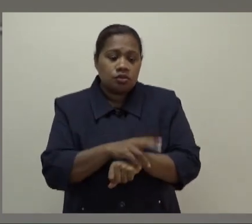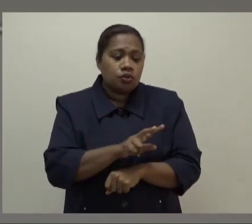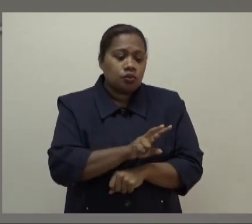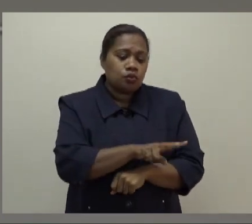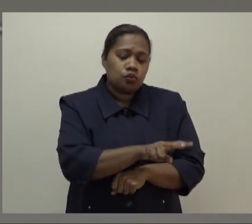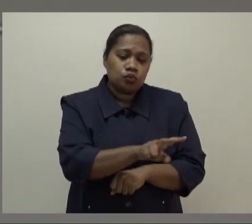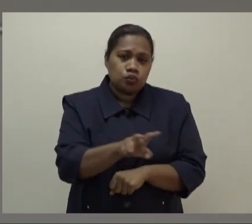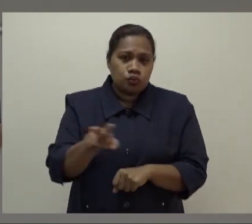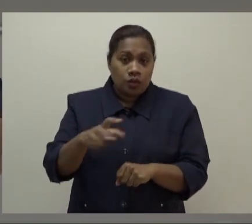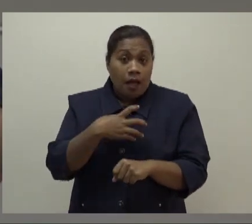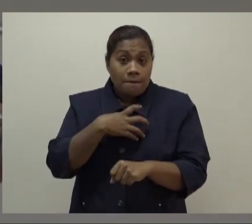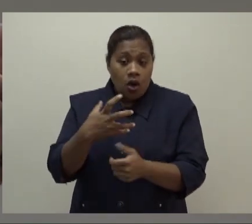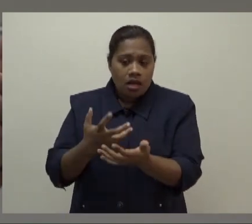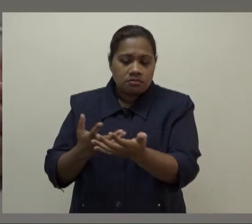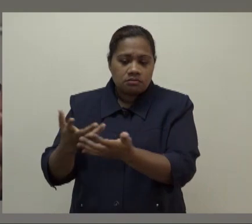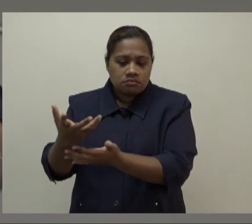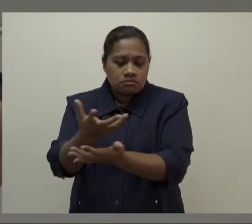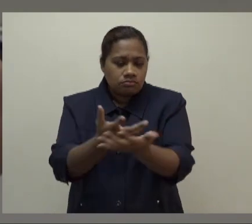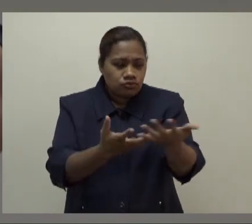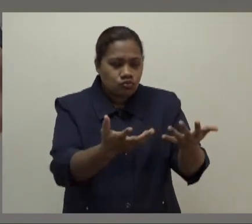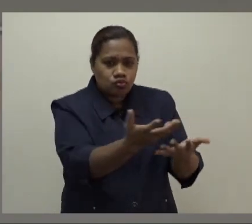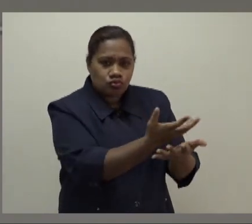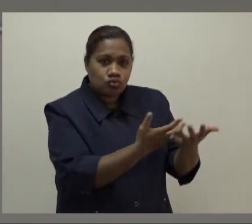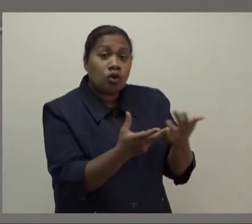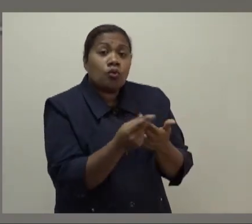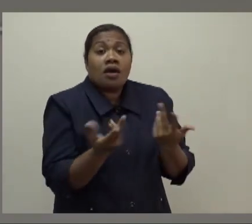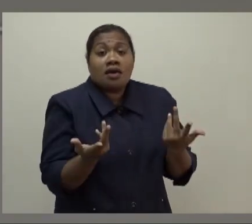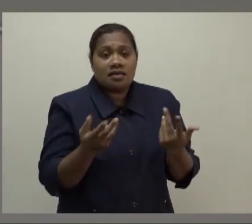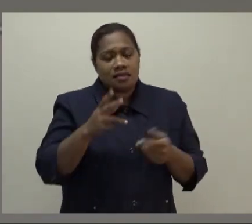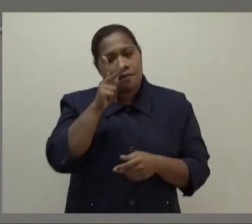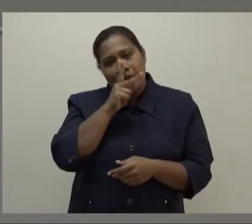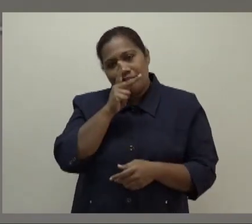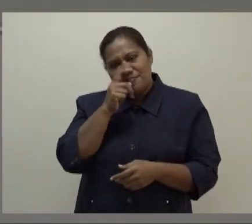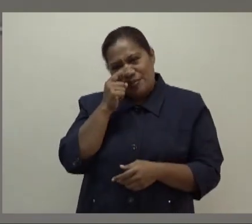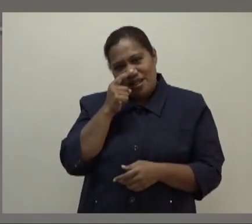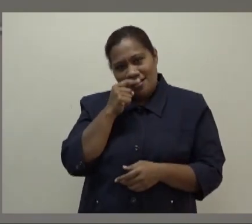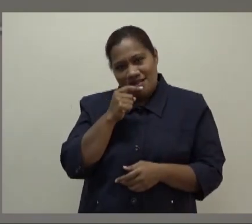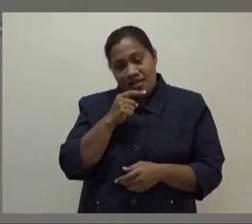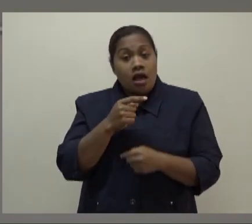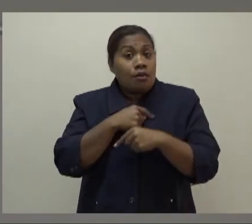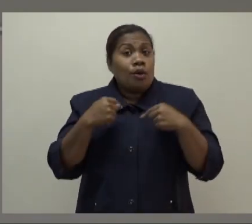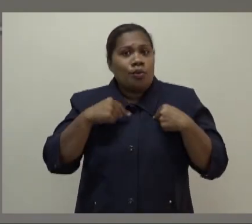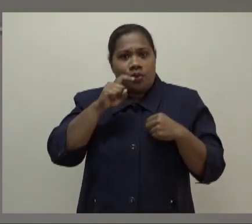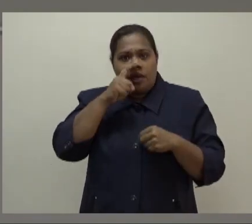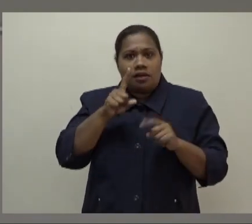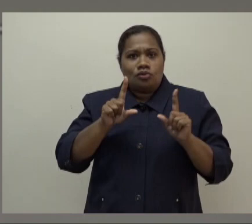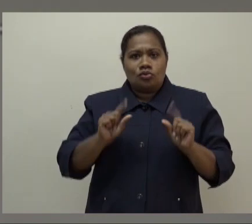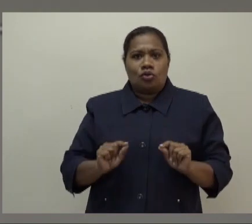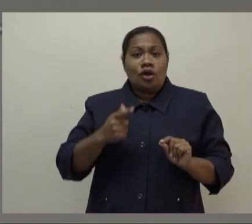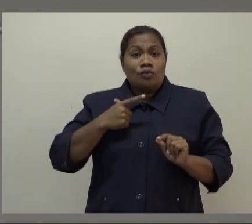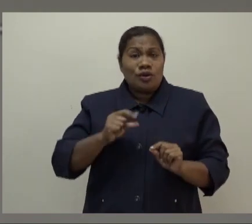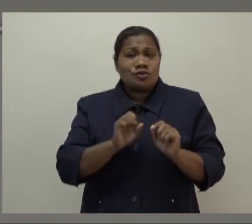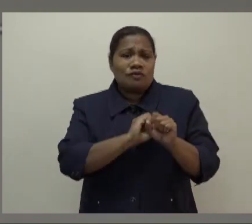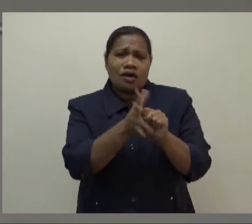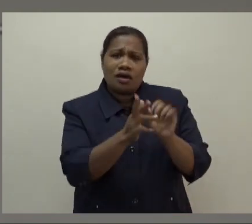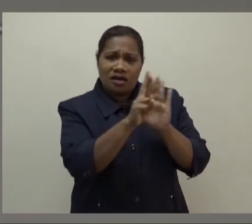to that more interaction now with members of the public, which we couldn't do effectively due to COVID restrictions. Now with the restrictions being